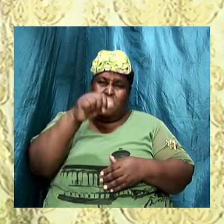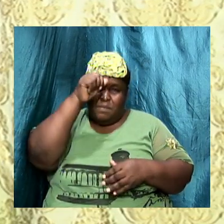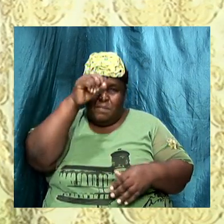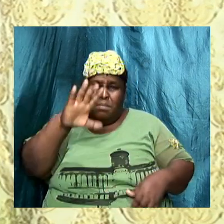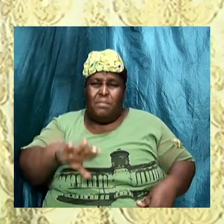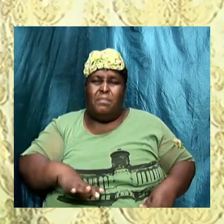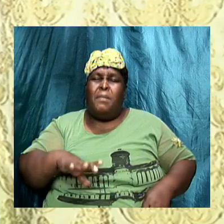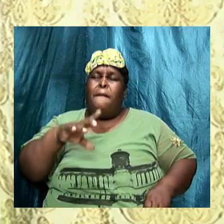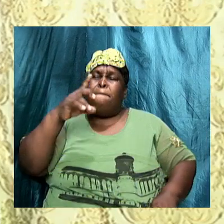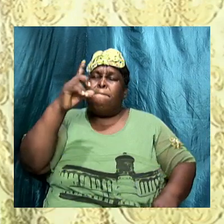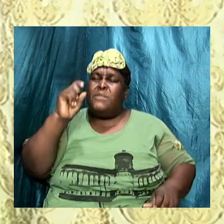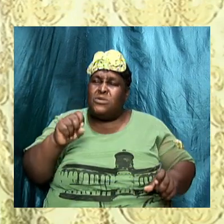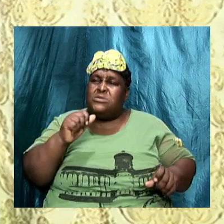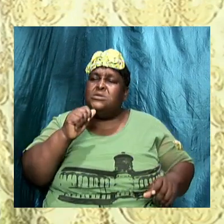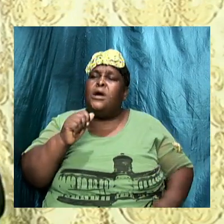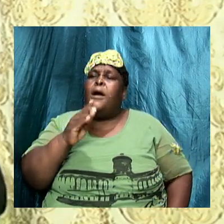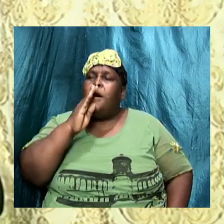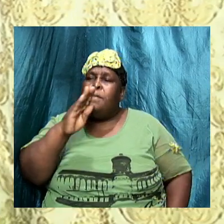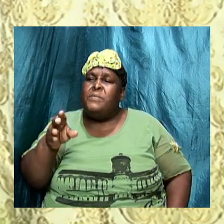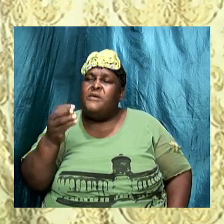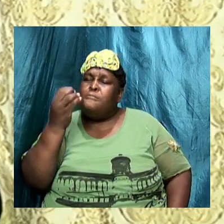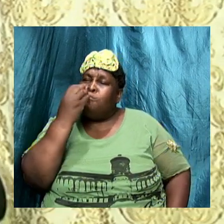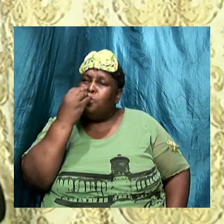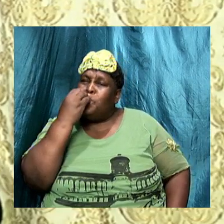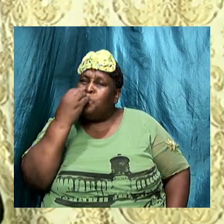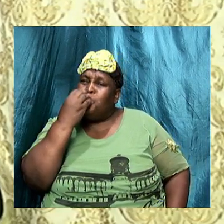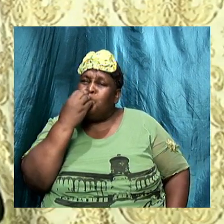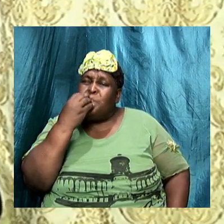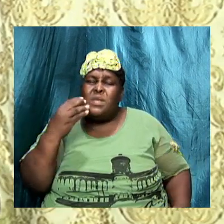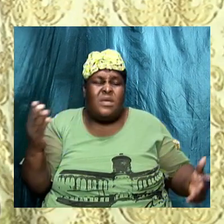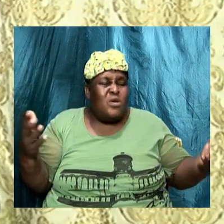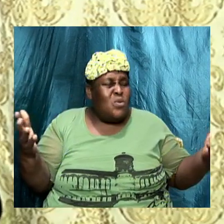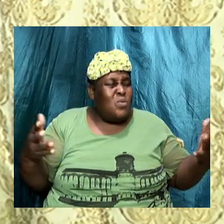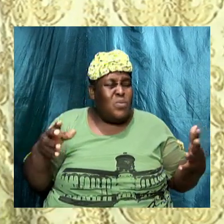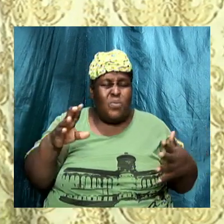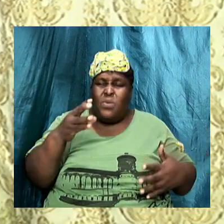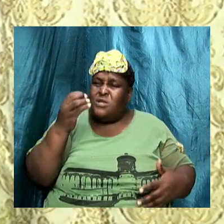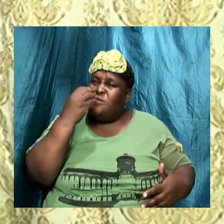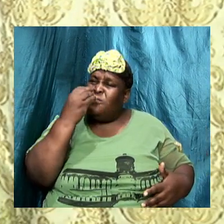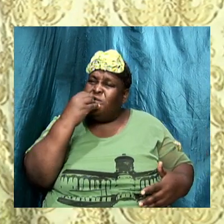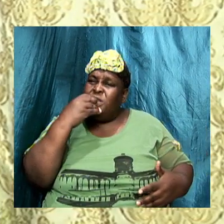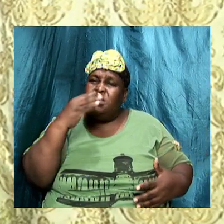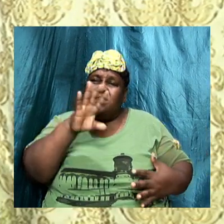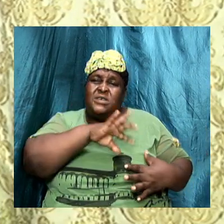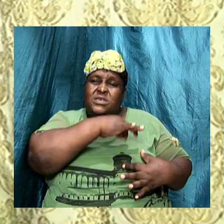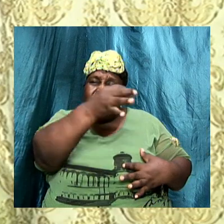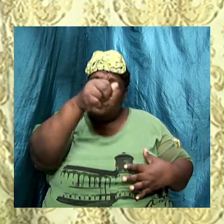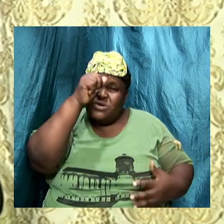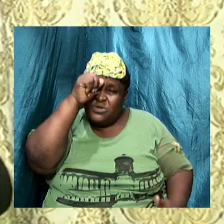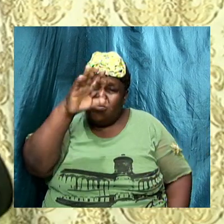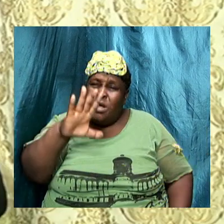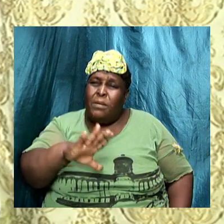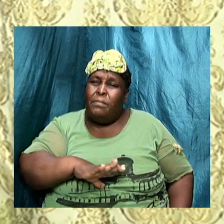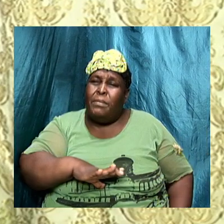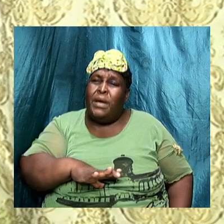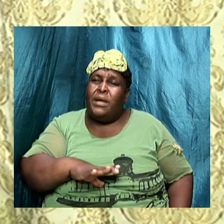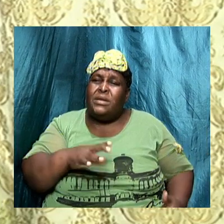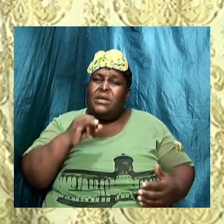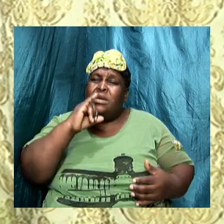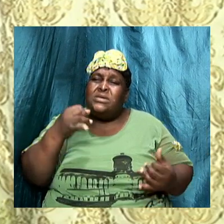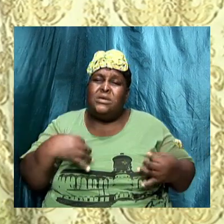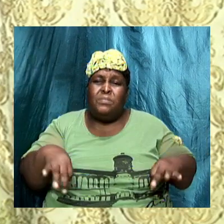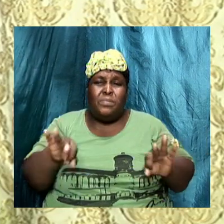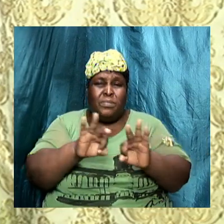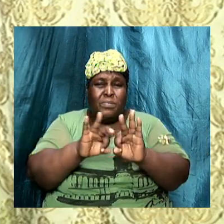must be fed but what you feed the spiritual man with is important the doctrine of the